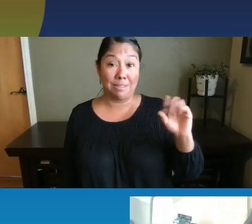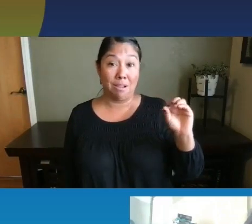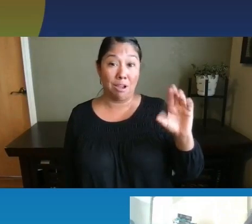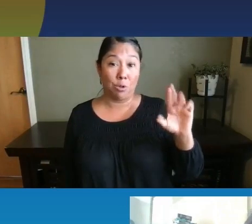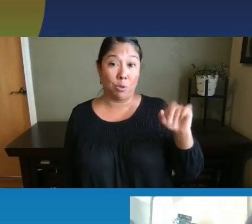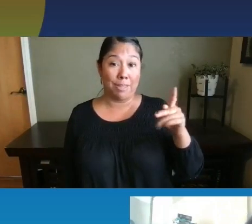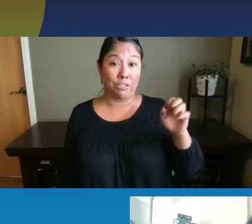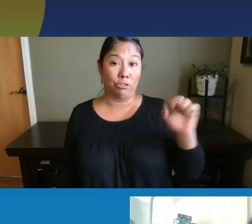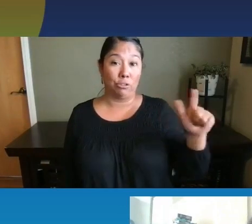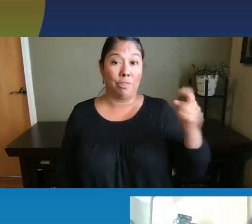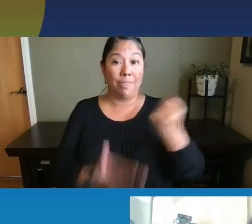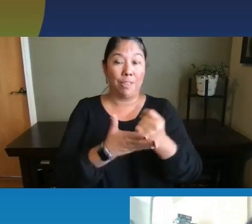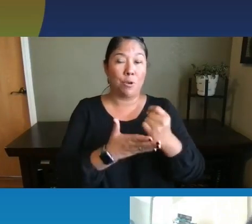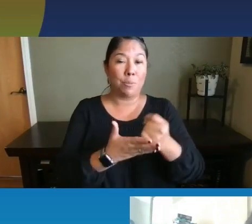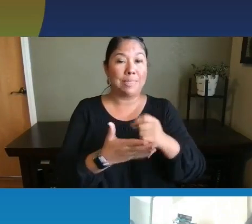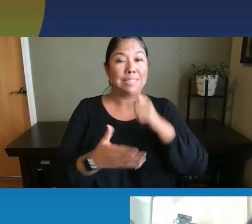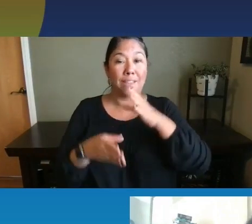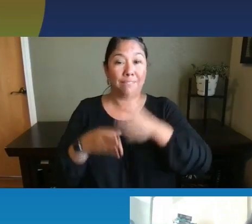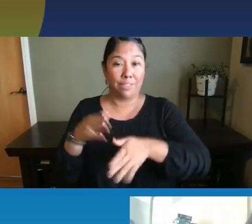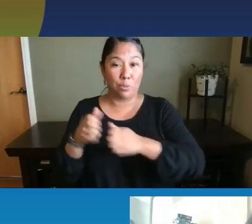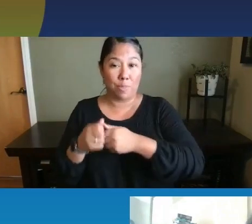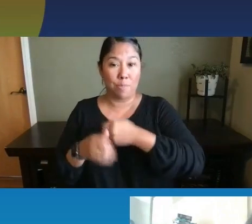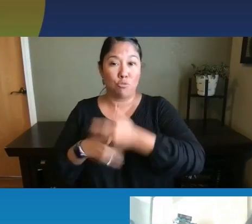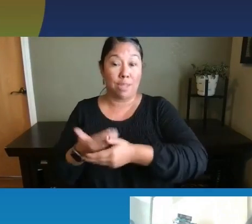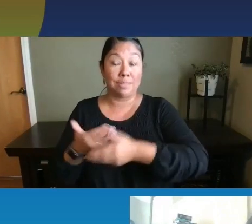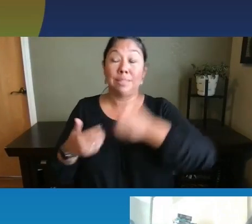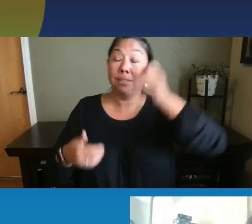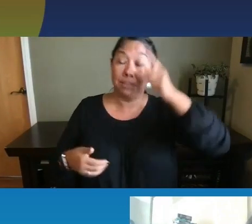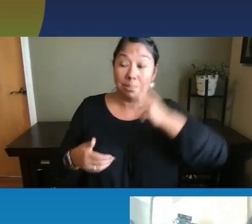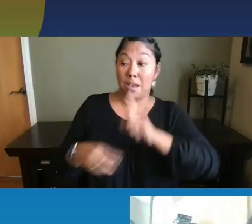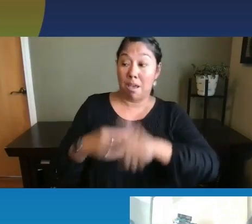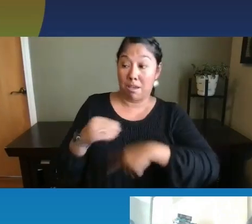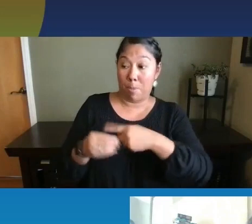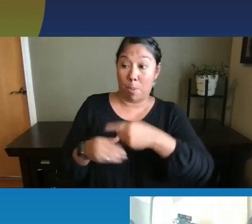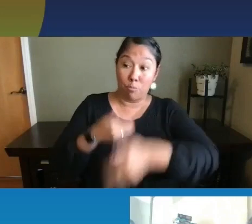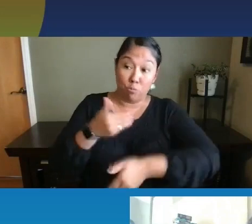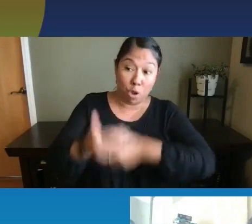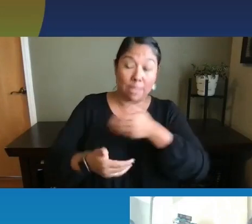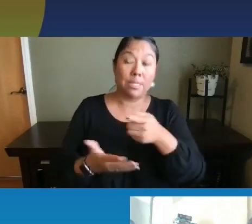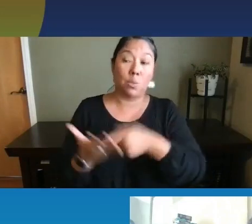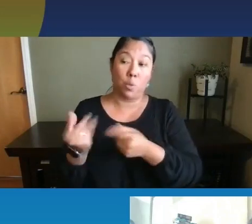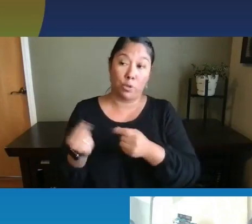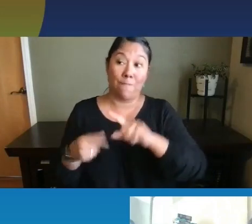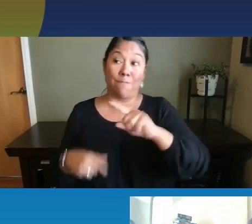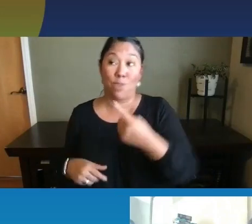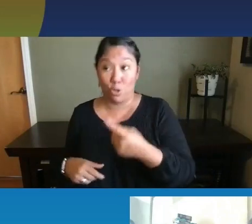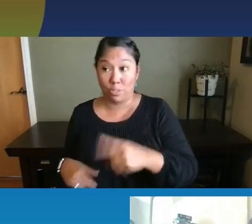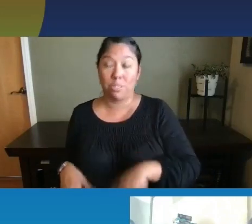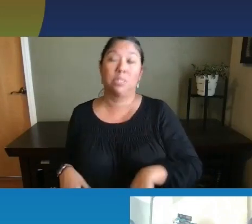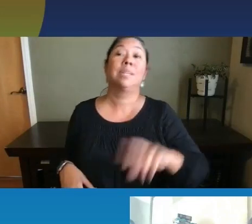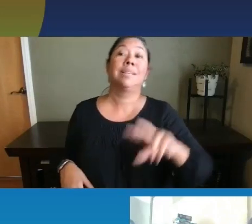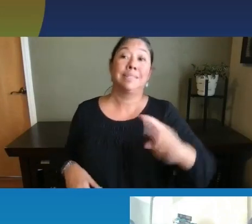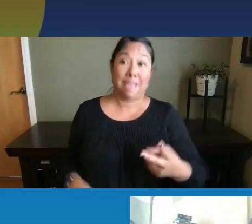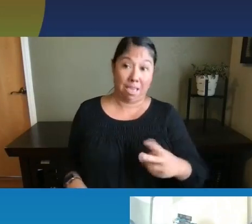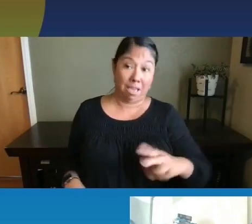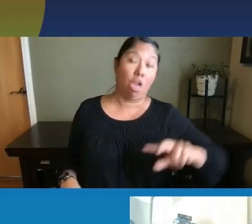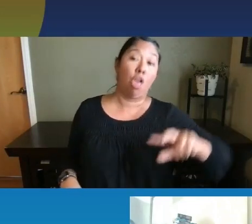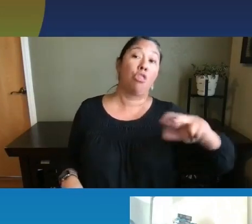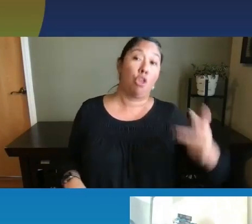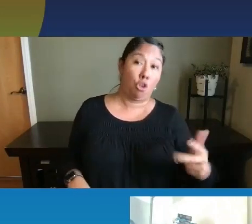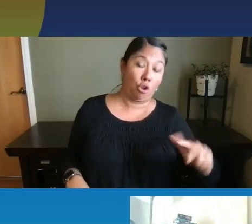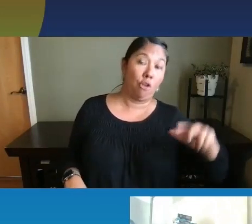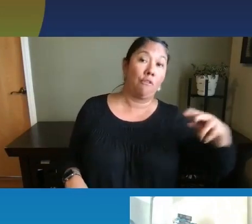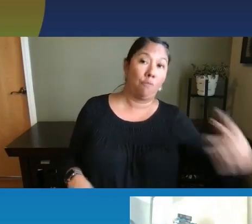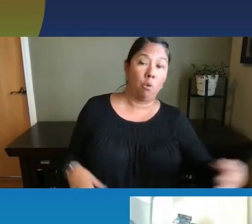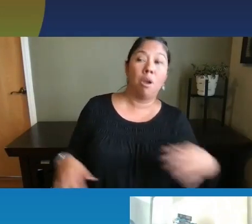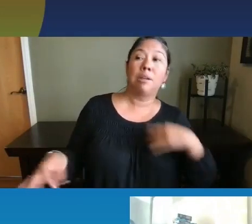process. So again, talking through that process and talking about the steps first, we're going to do this and next, this, and then this.